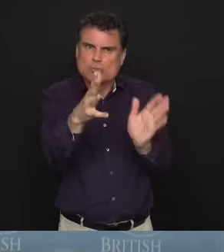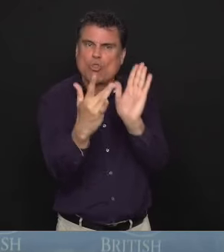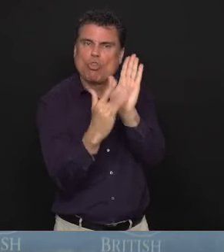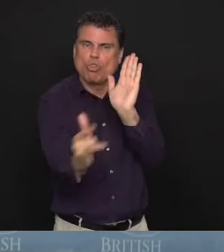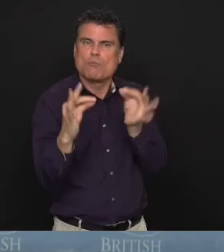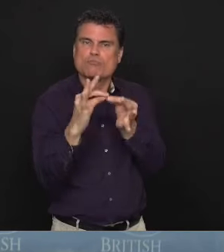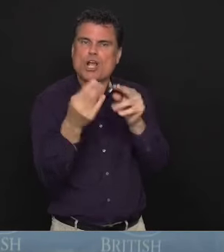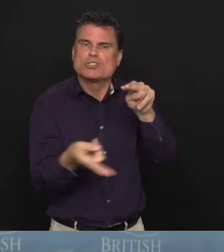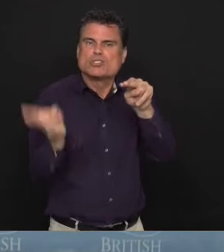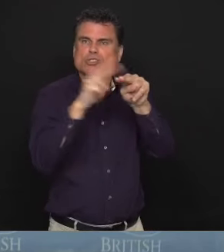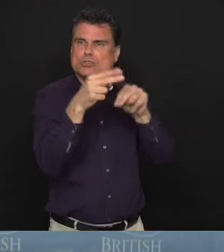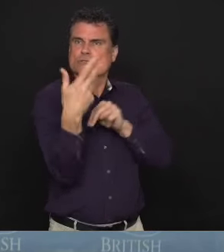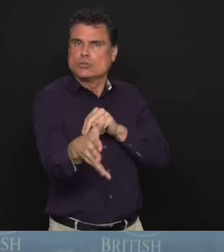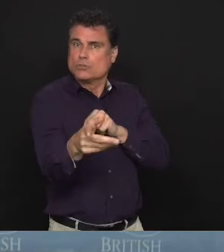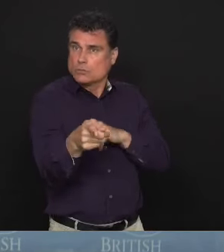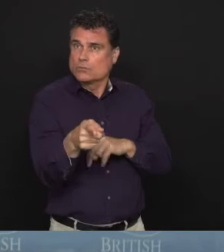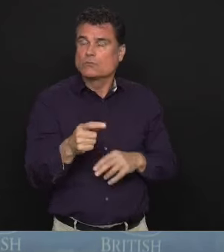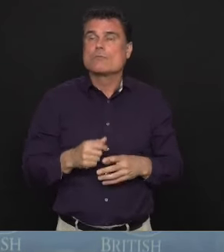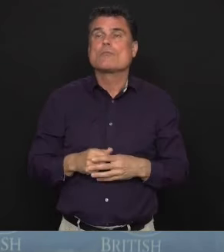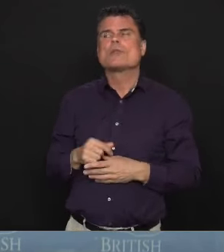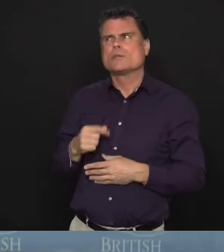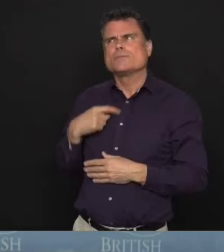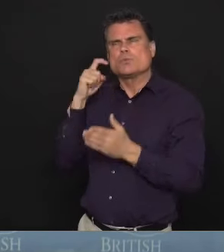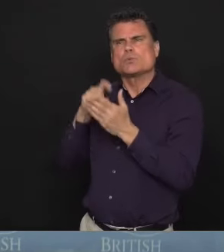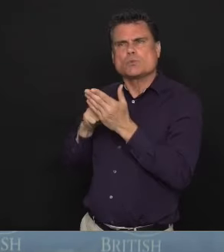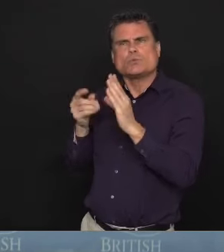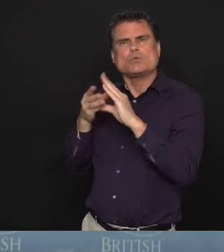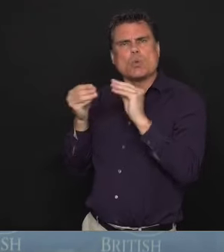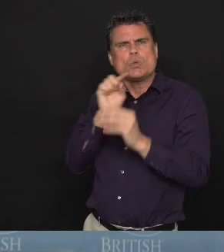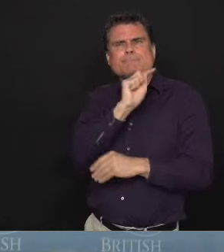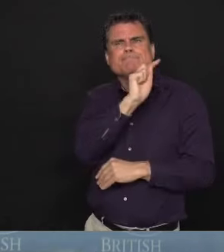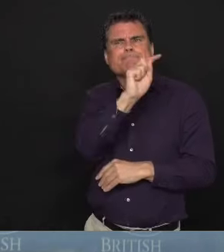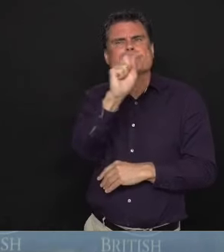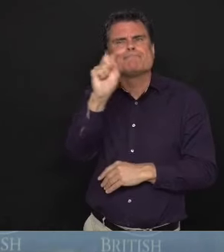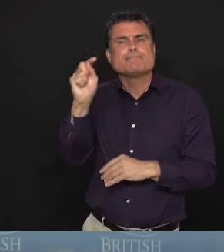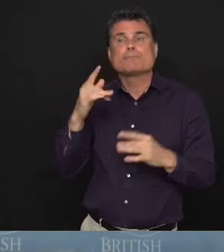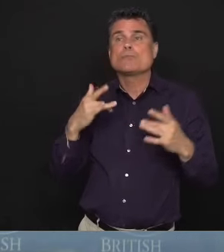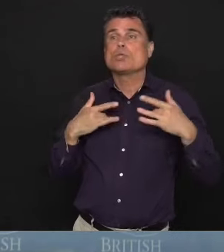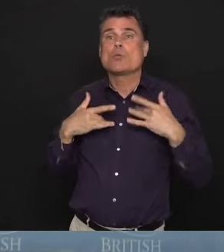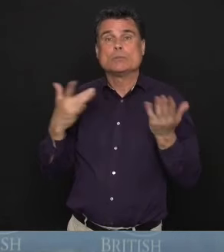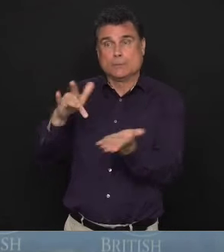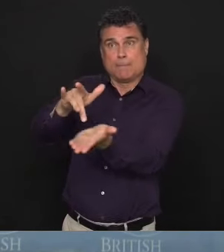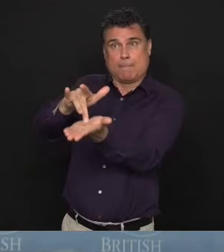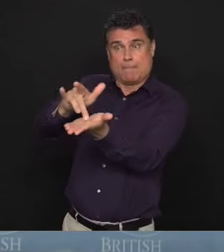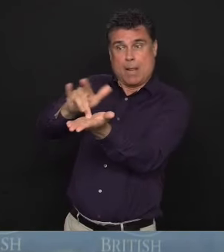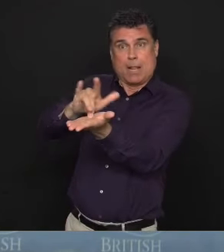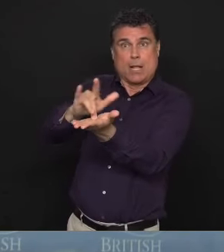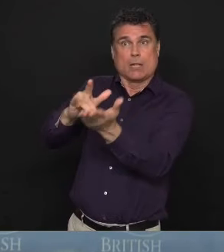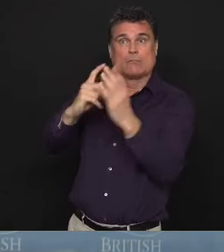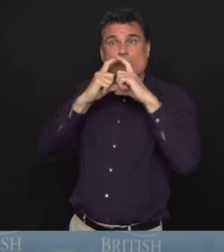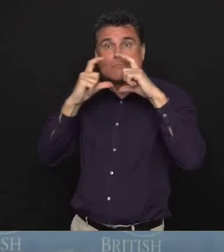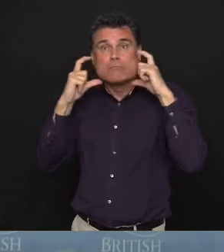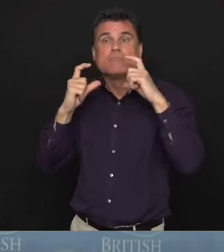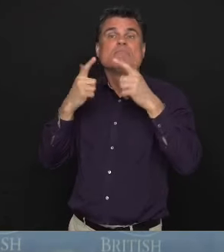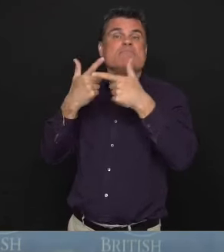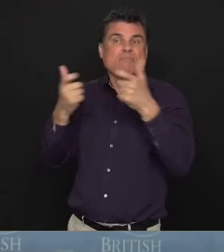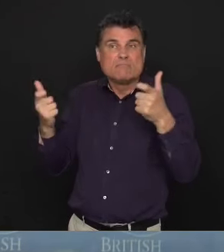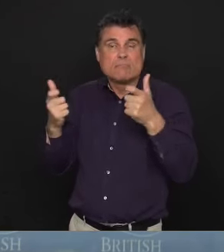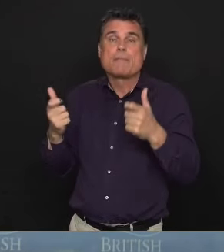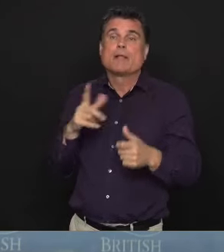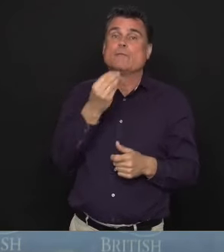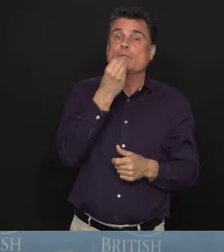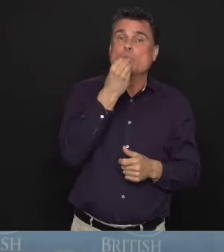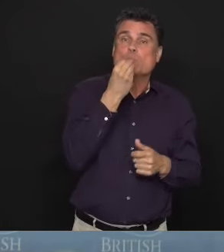concern about supplies of pharmaceuticals, of agriculture products, because of